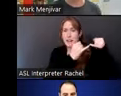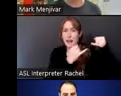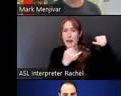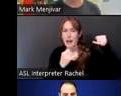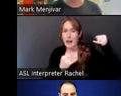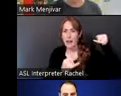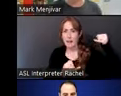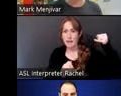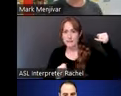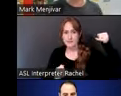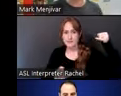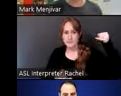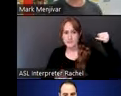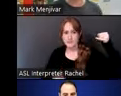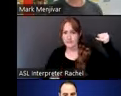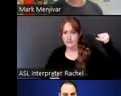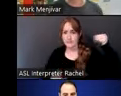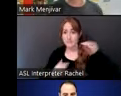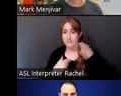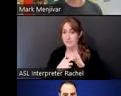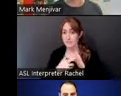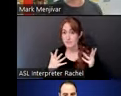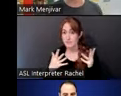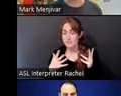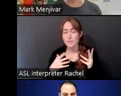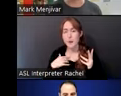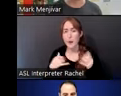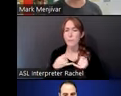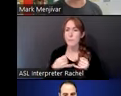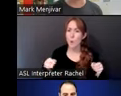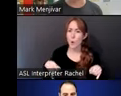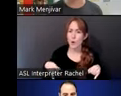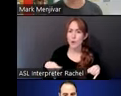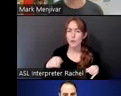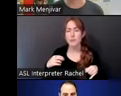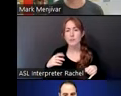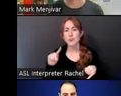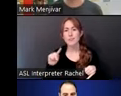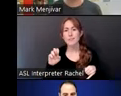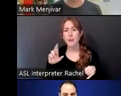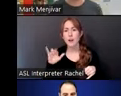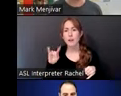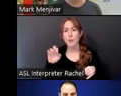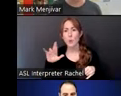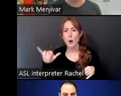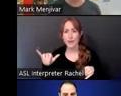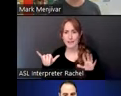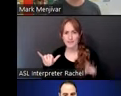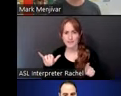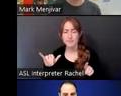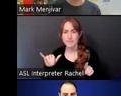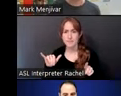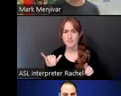a territory or border that comes from the conversation of a crossing of those things. And